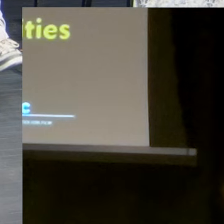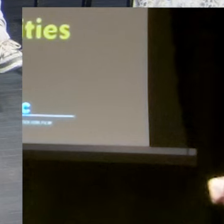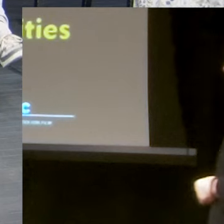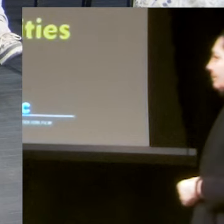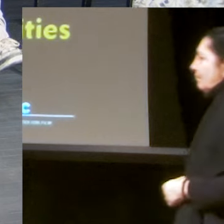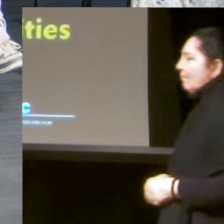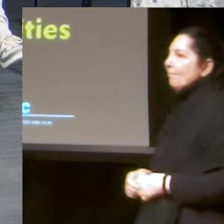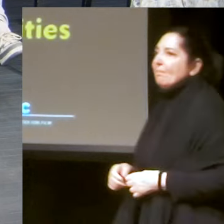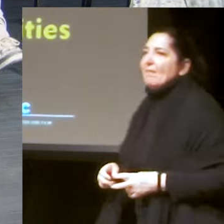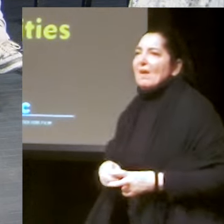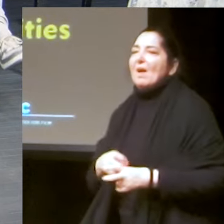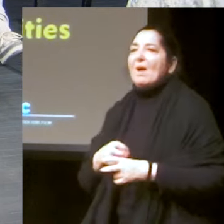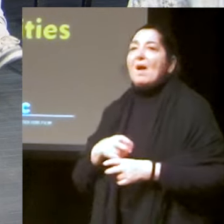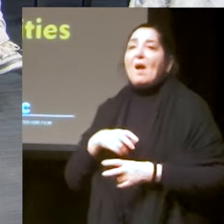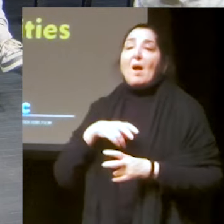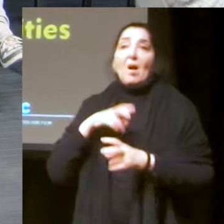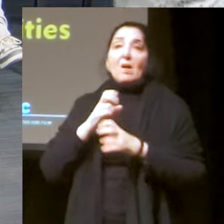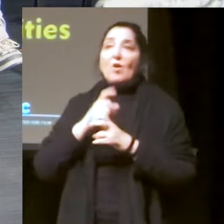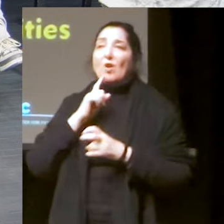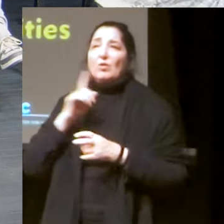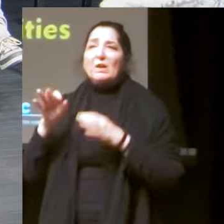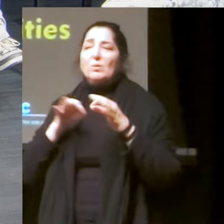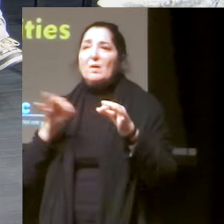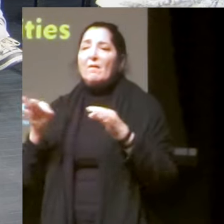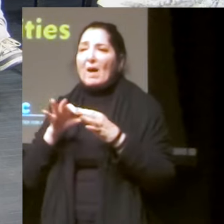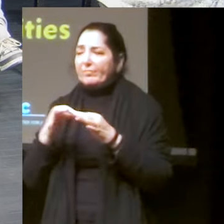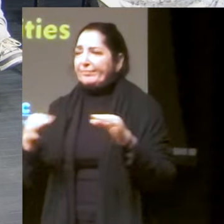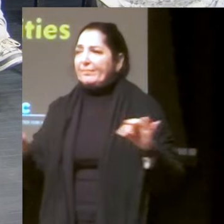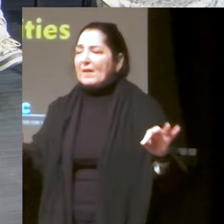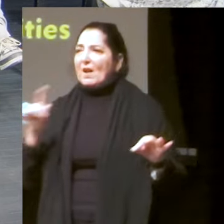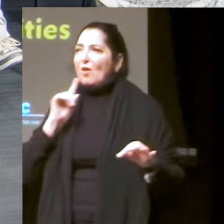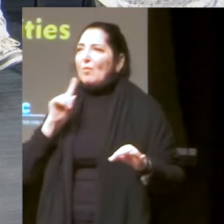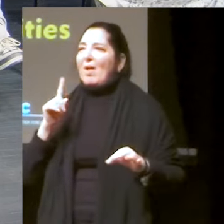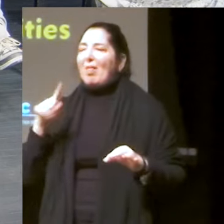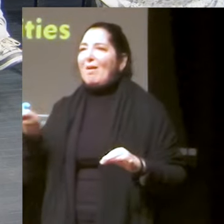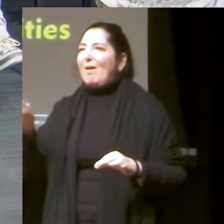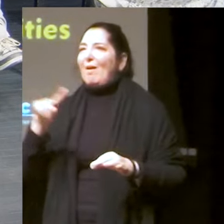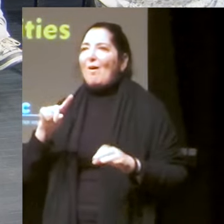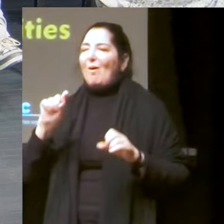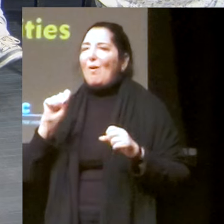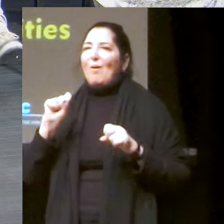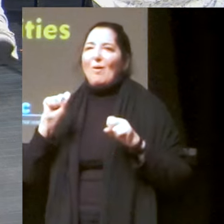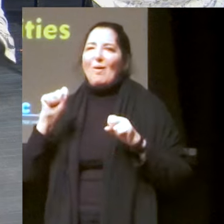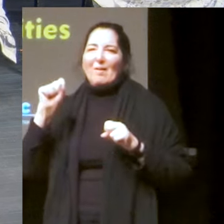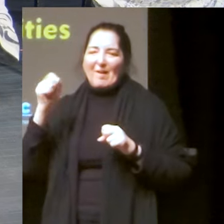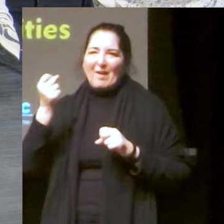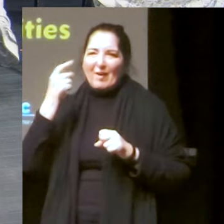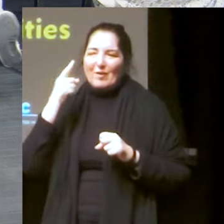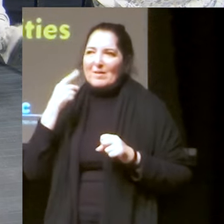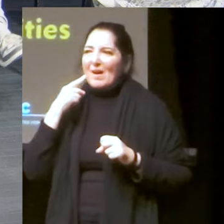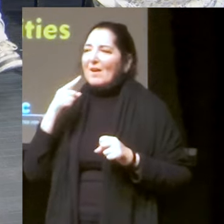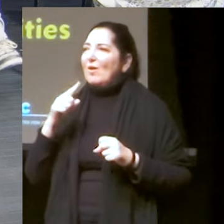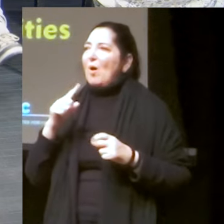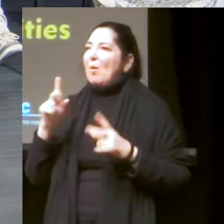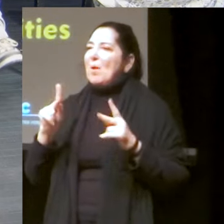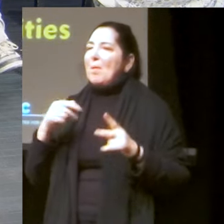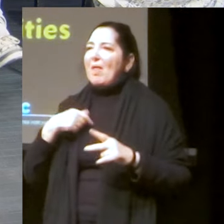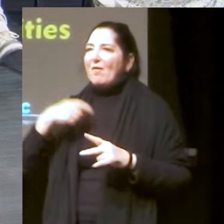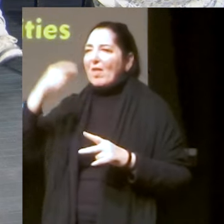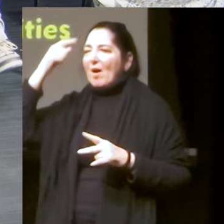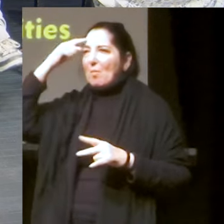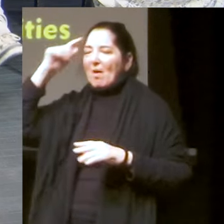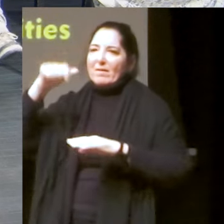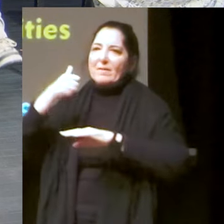if you want to just talk about that, yeah, it's, it's hard to kind of give it a definition. Um, I think we go, we can all appreciate that. Um,